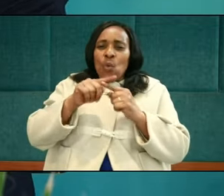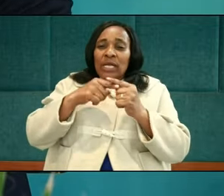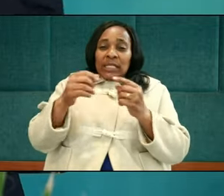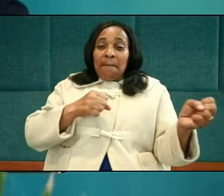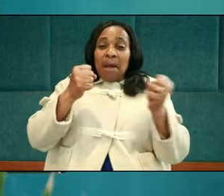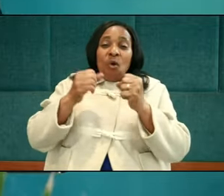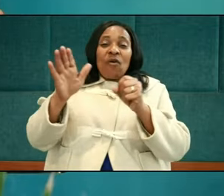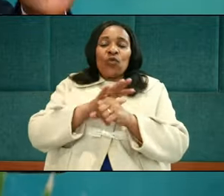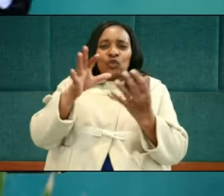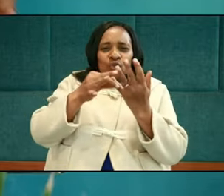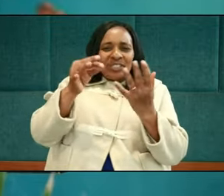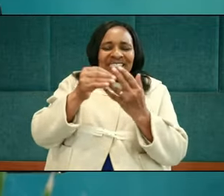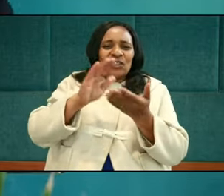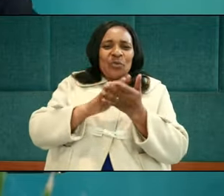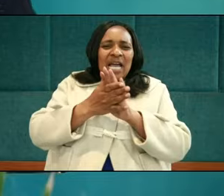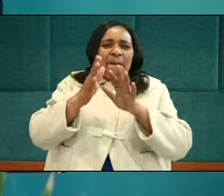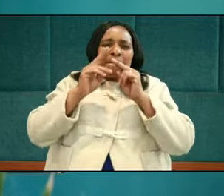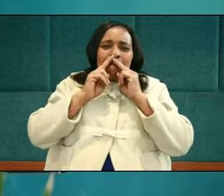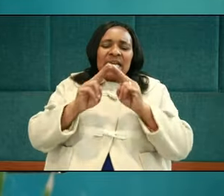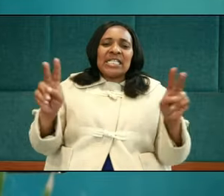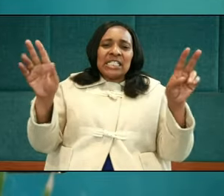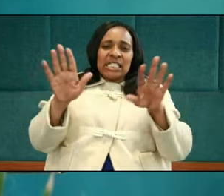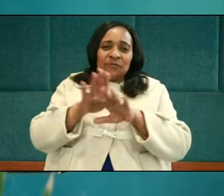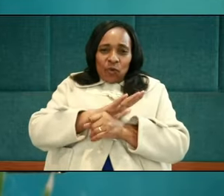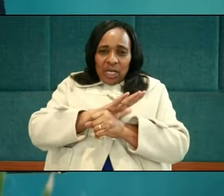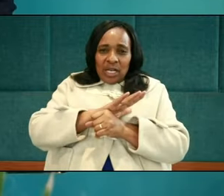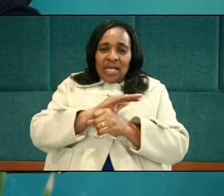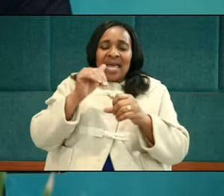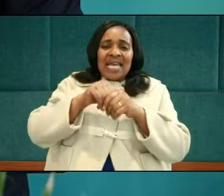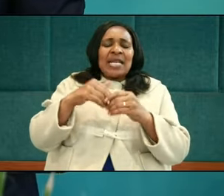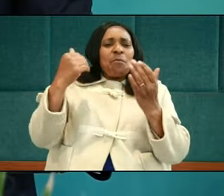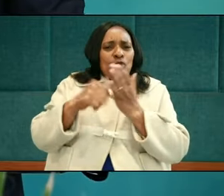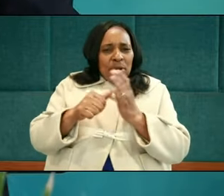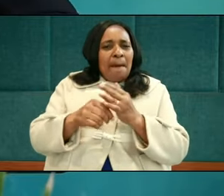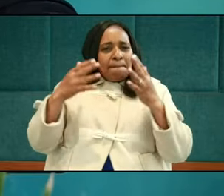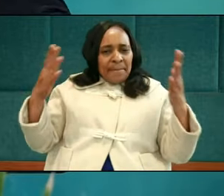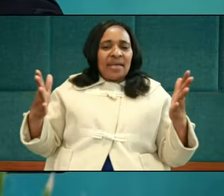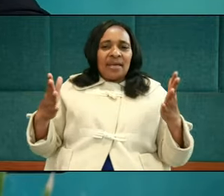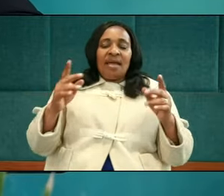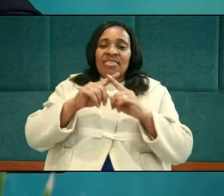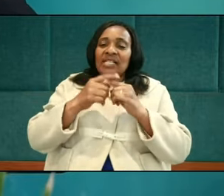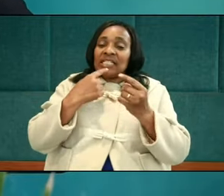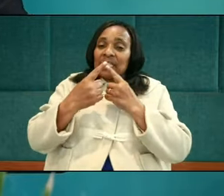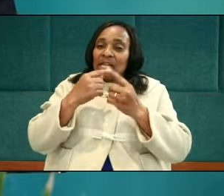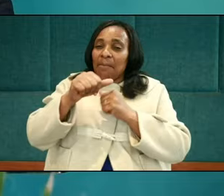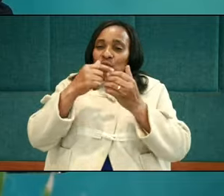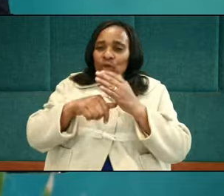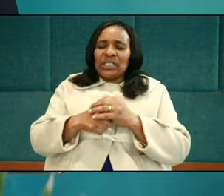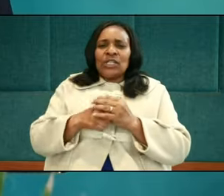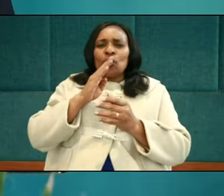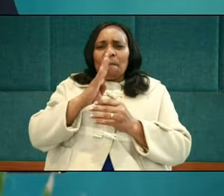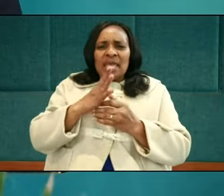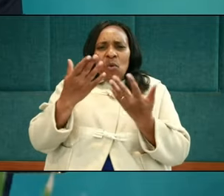calm and chooses to be peaceful, even in the face of provocation, he or she is said to be